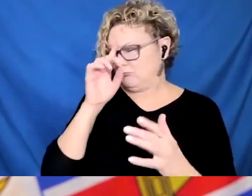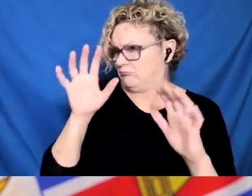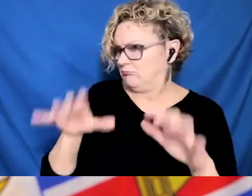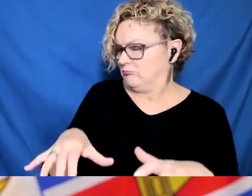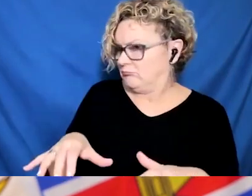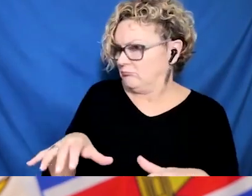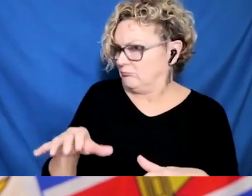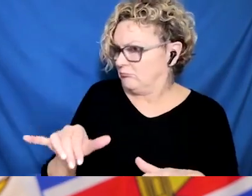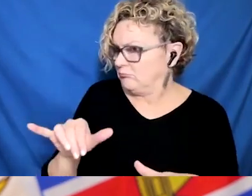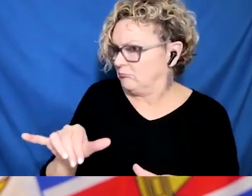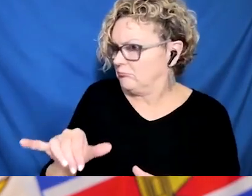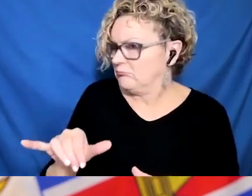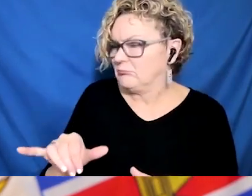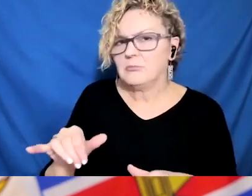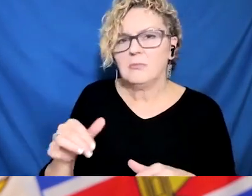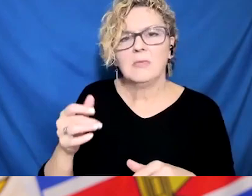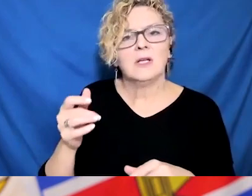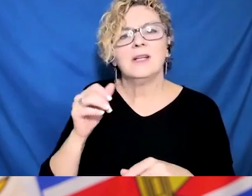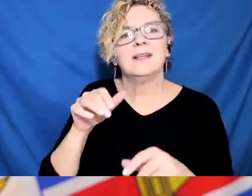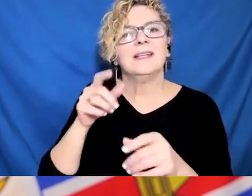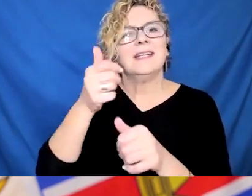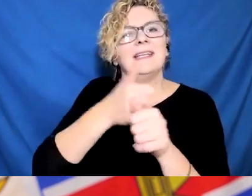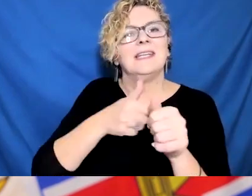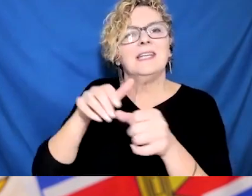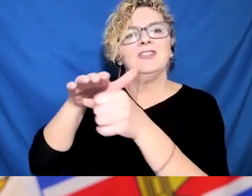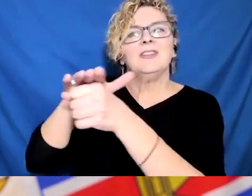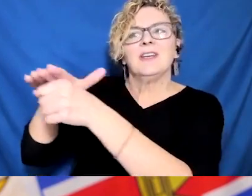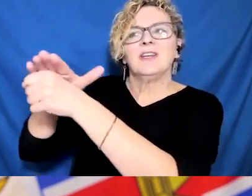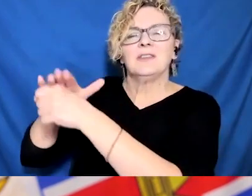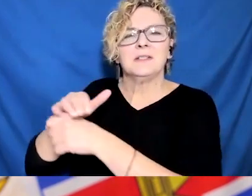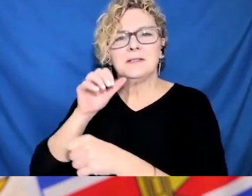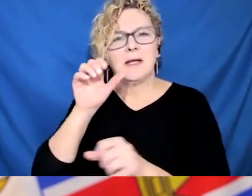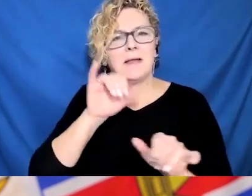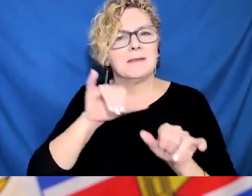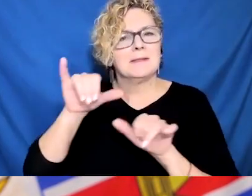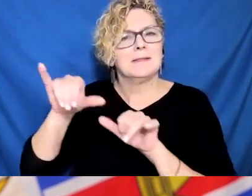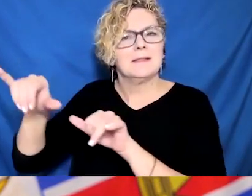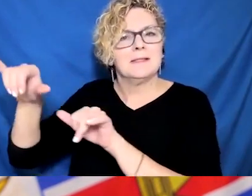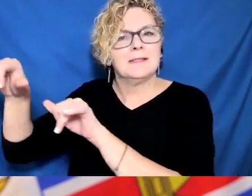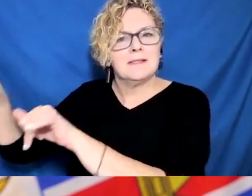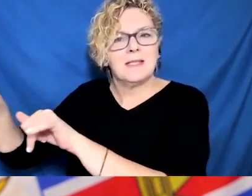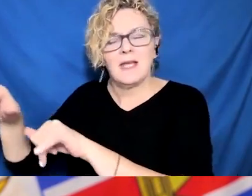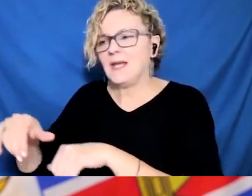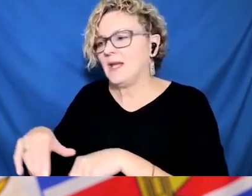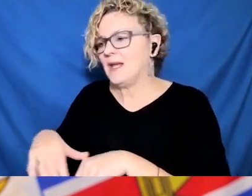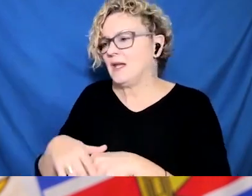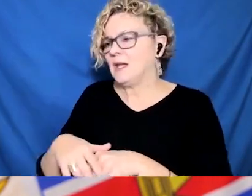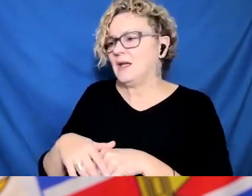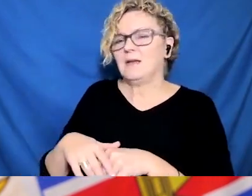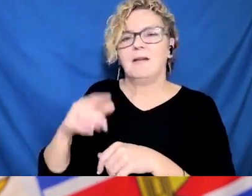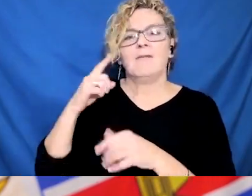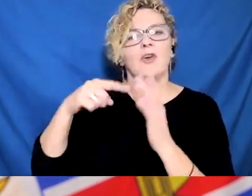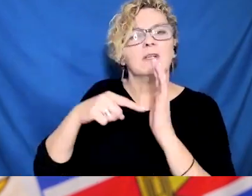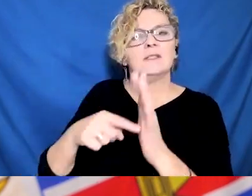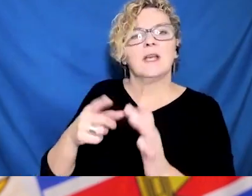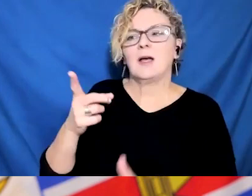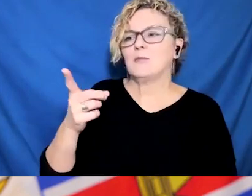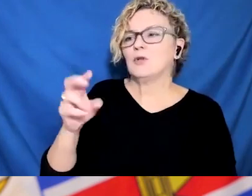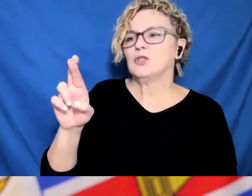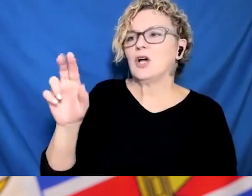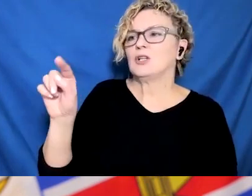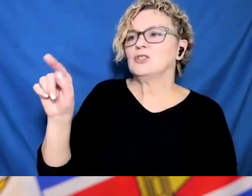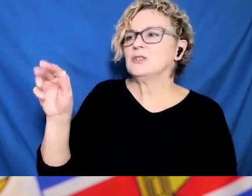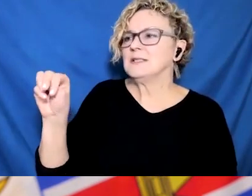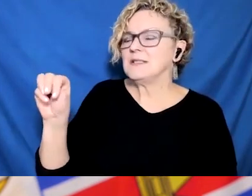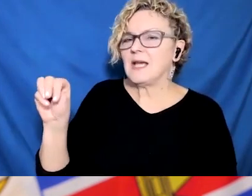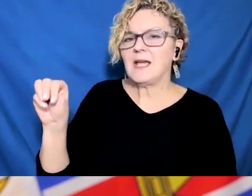vaccinated and having mild illness that's not lasting very long. So we have to balance those things and deal with what we have here.